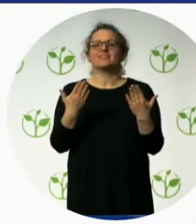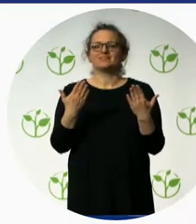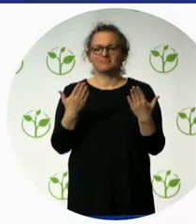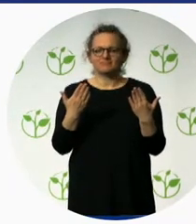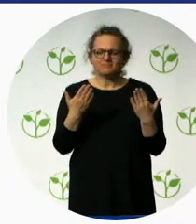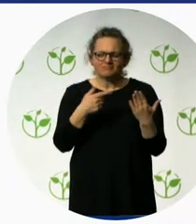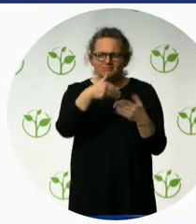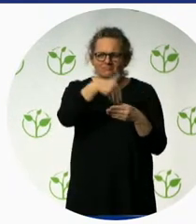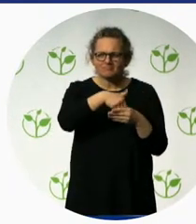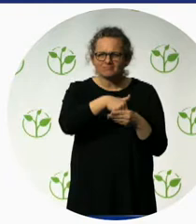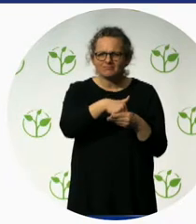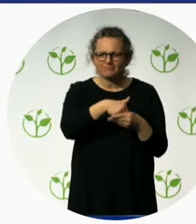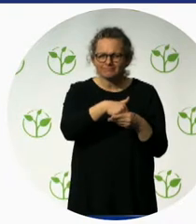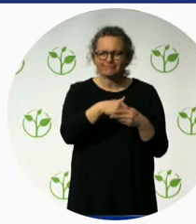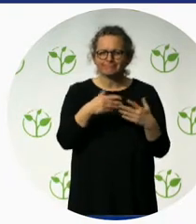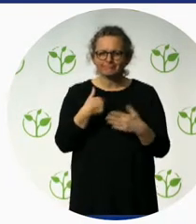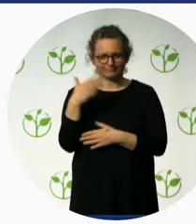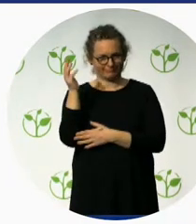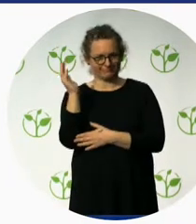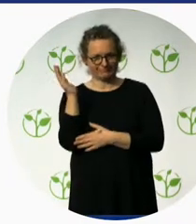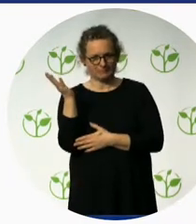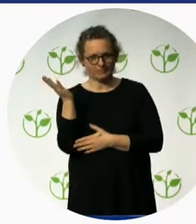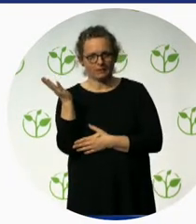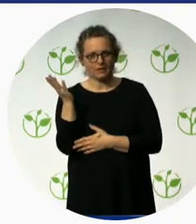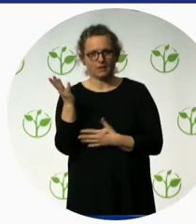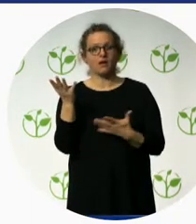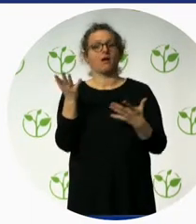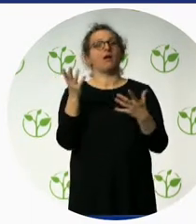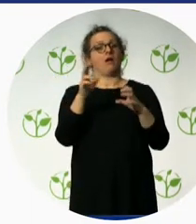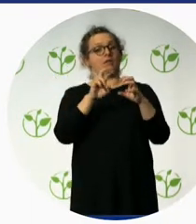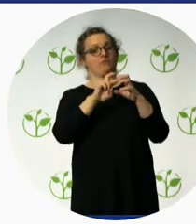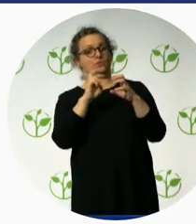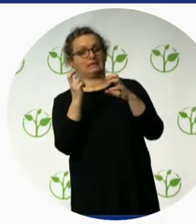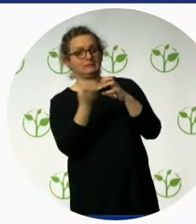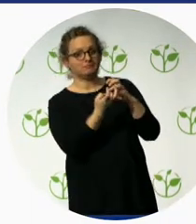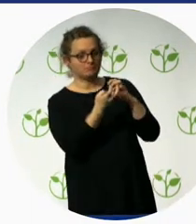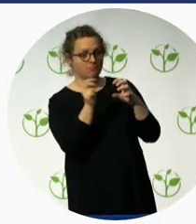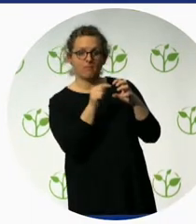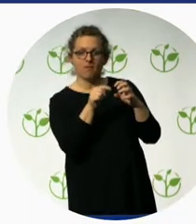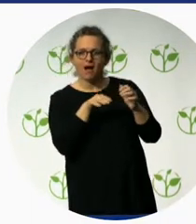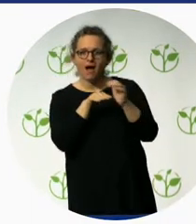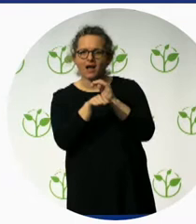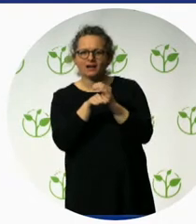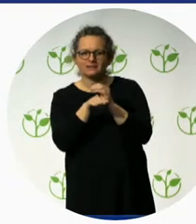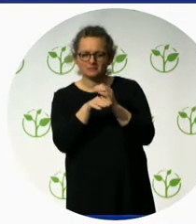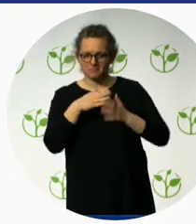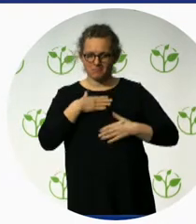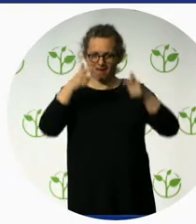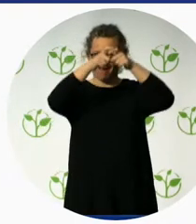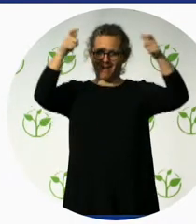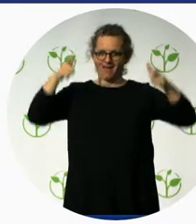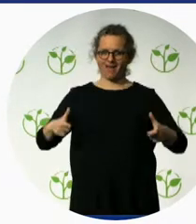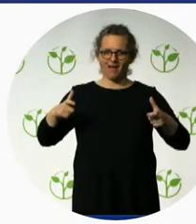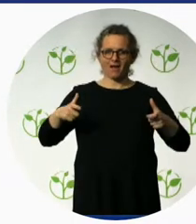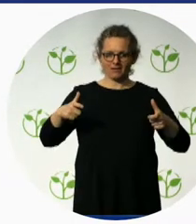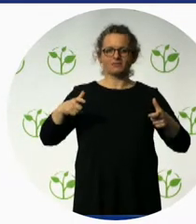like through Planet Abled we are just trying to make the planet accessible for everyone to travel one trip at a time. So,